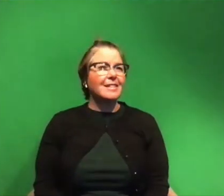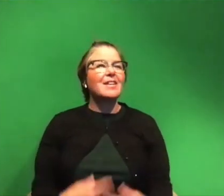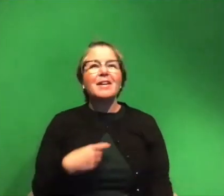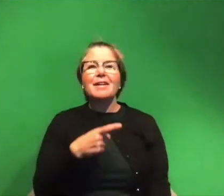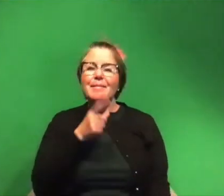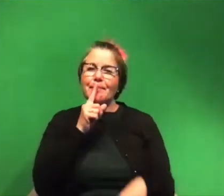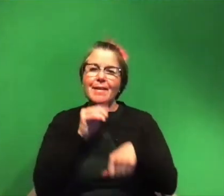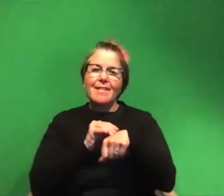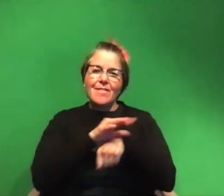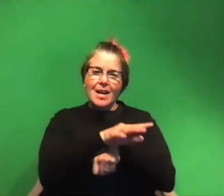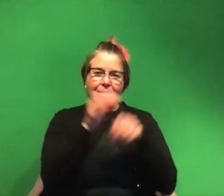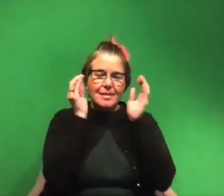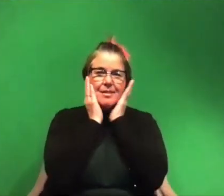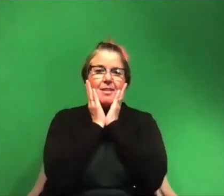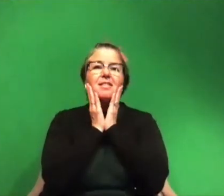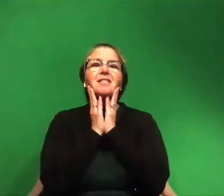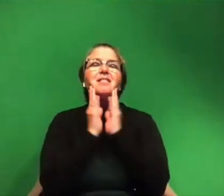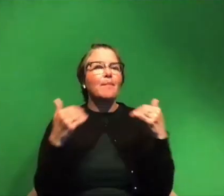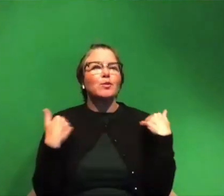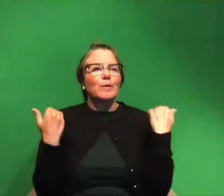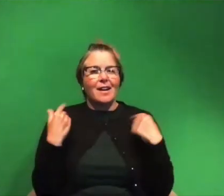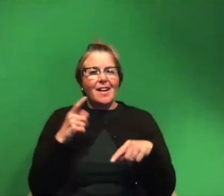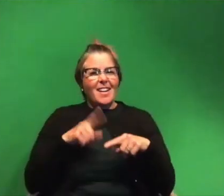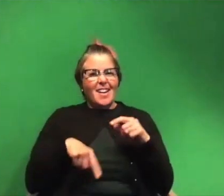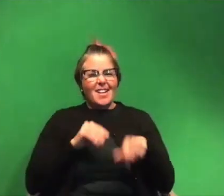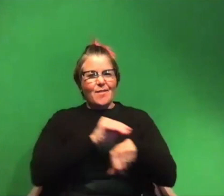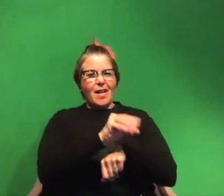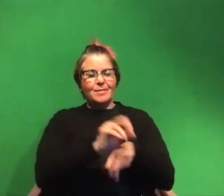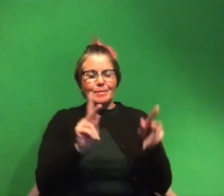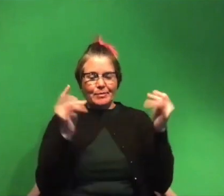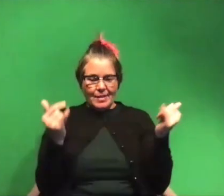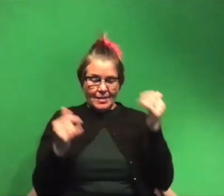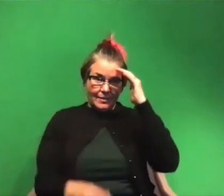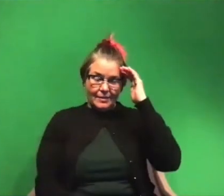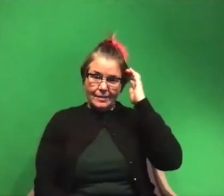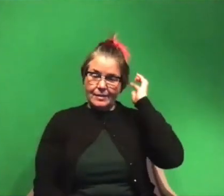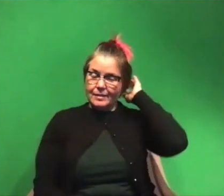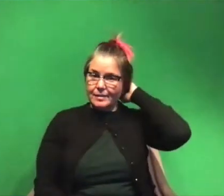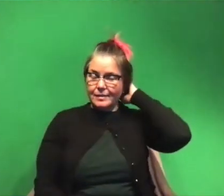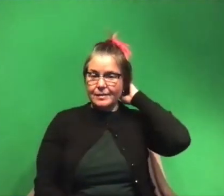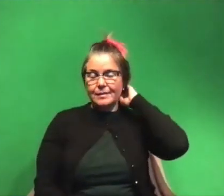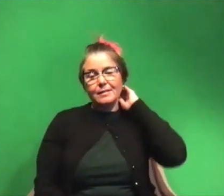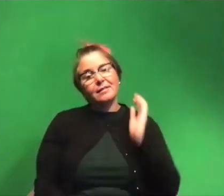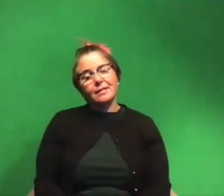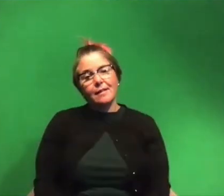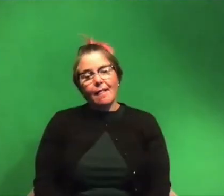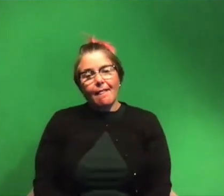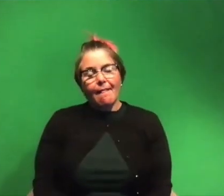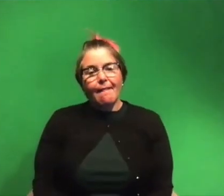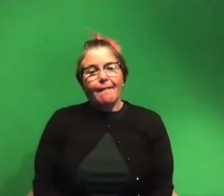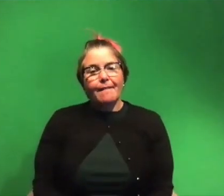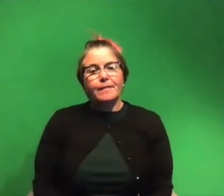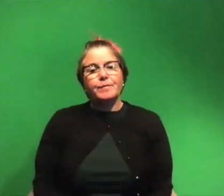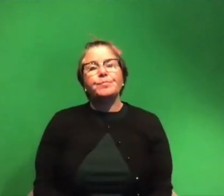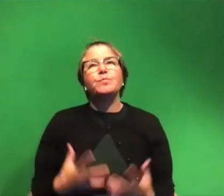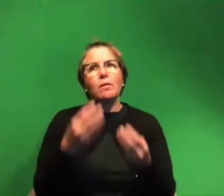advice that's because i i'm too young to give advice right now um i would say the thing that i would want to